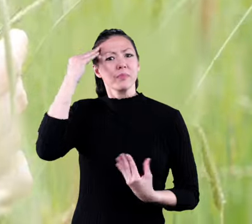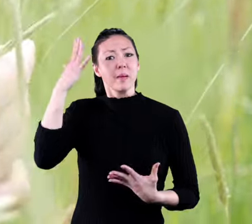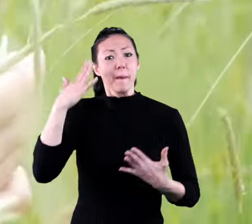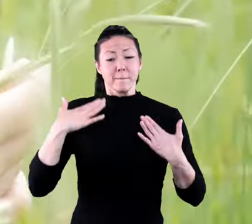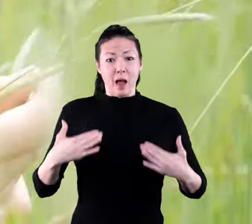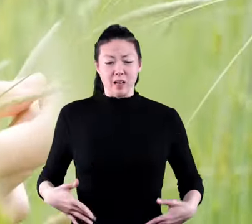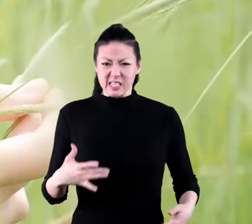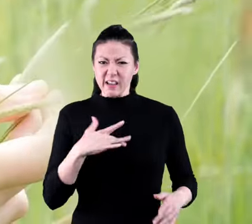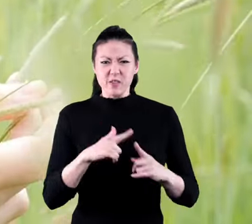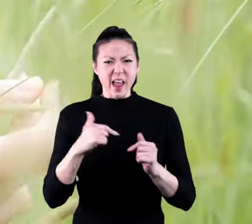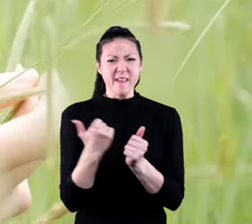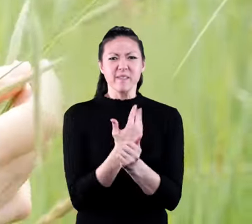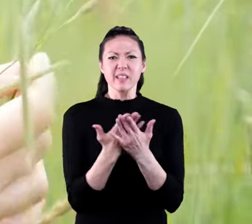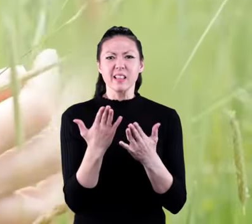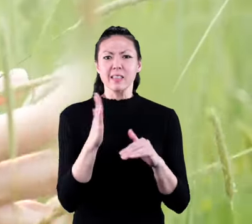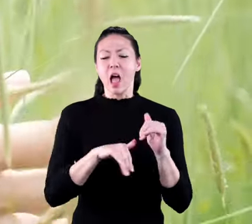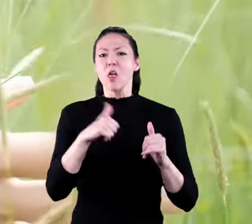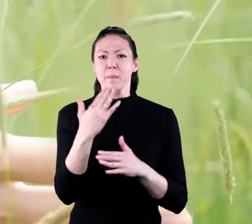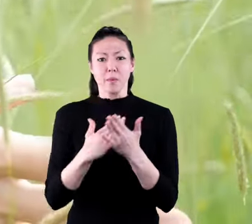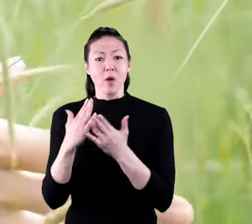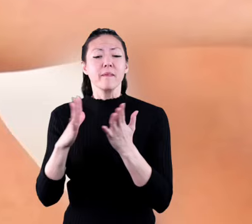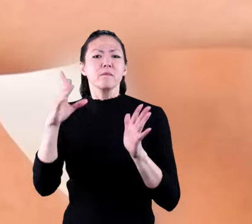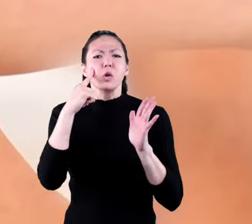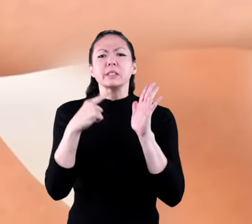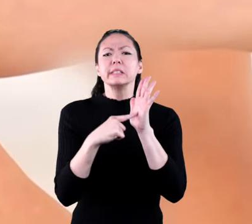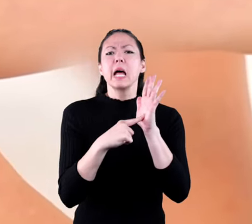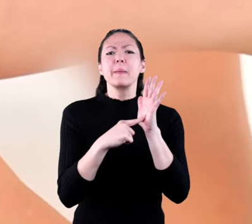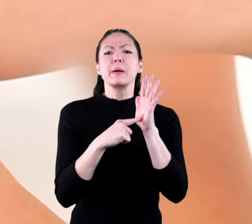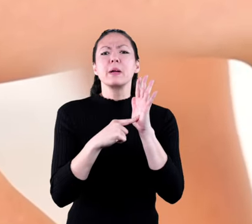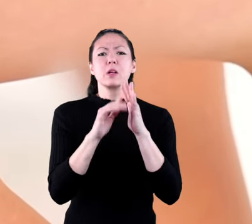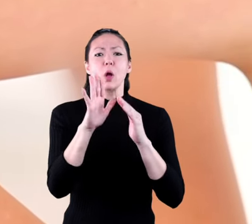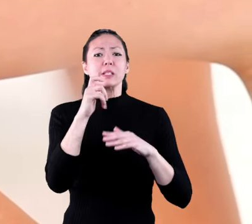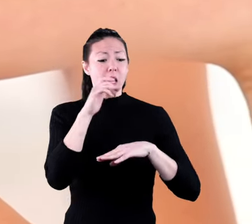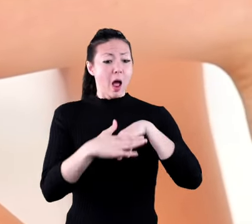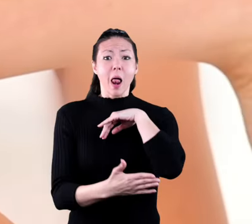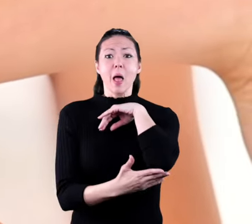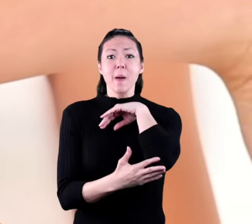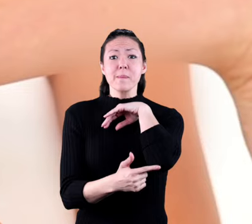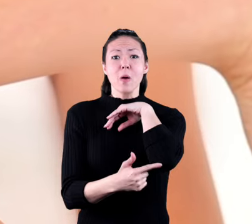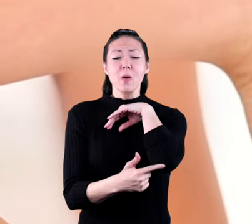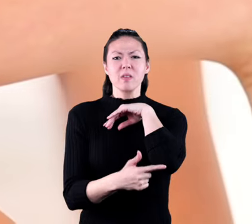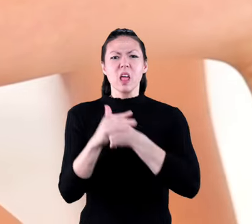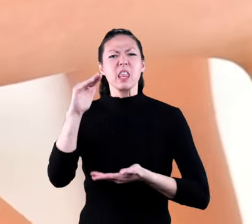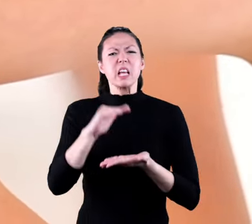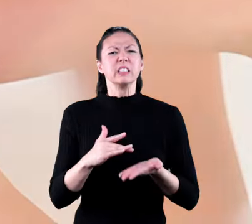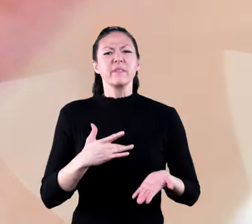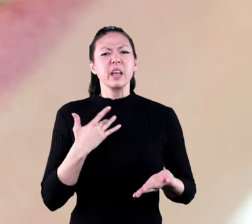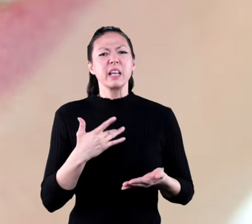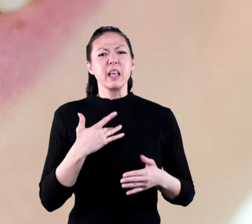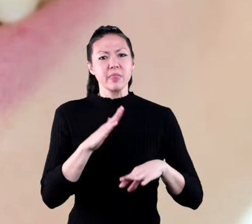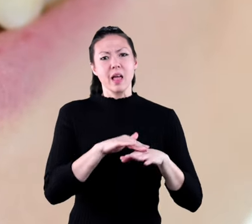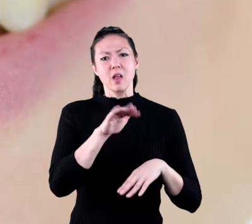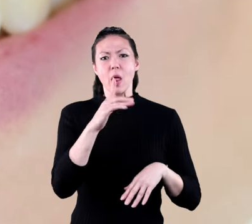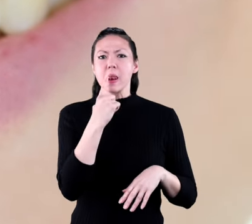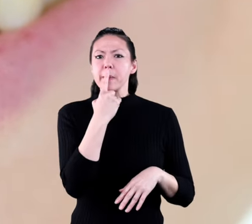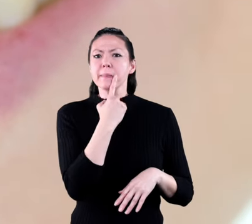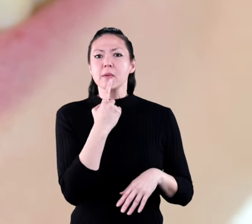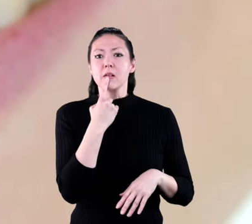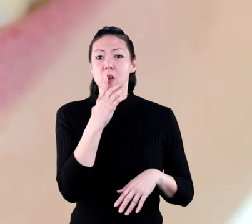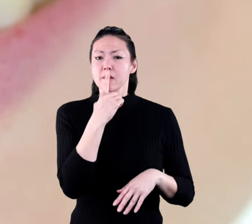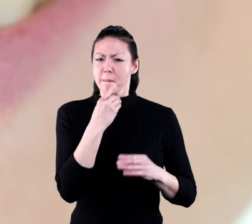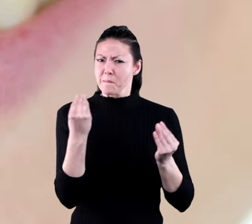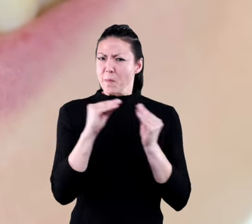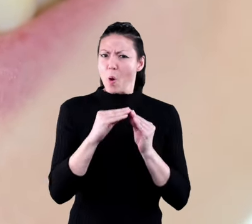your body are more sensitive to touch than other parts for example the skin on your elbow has less feeling than the skin on your